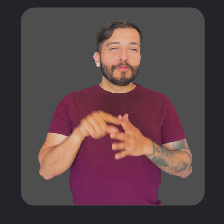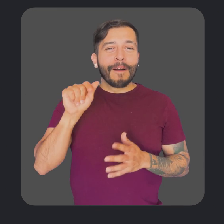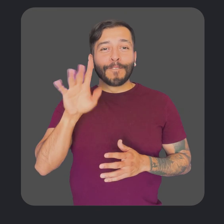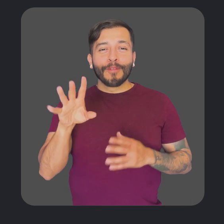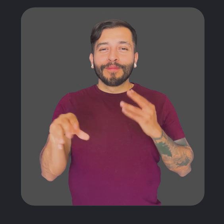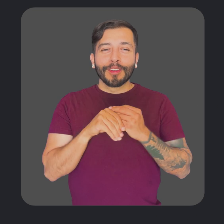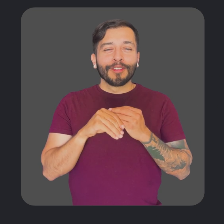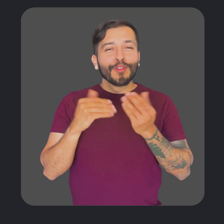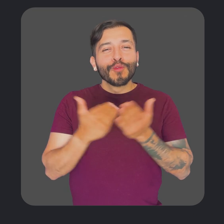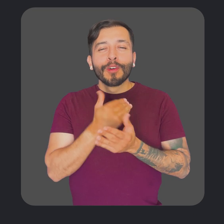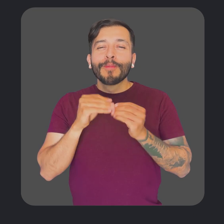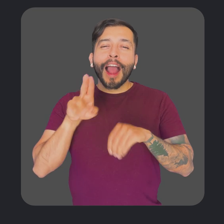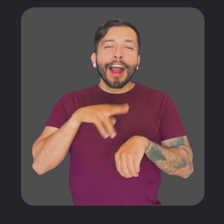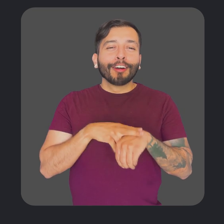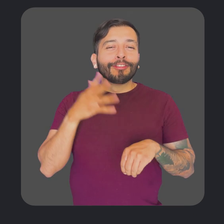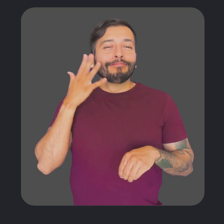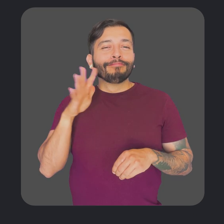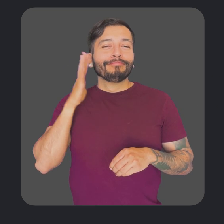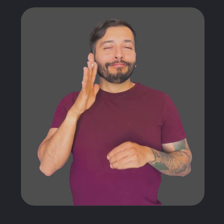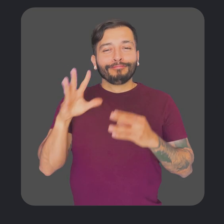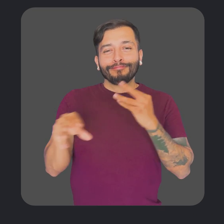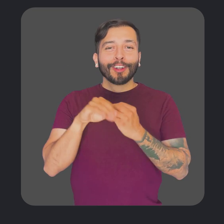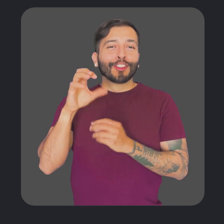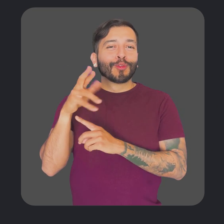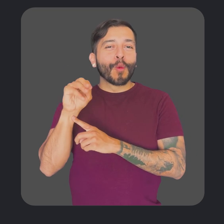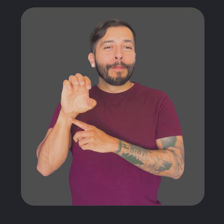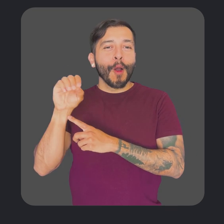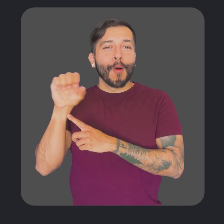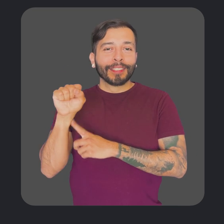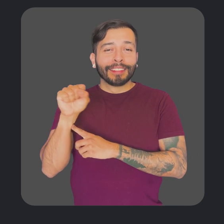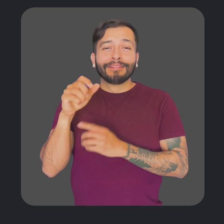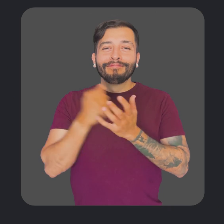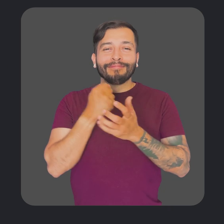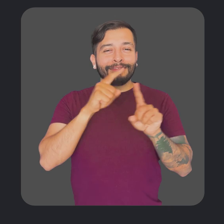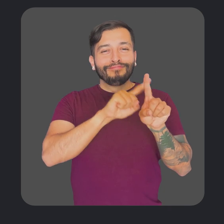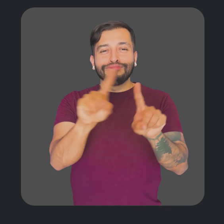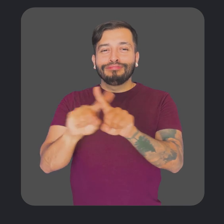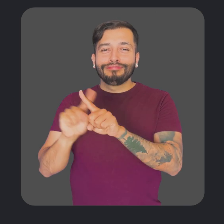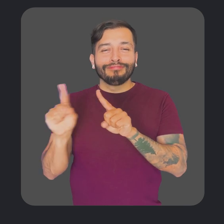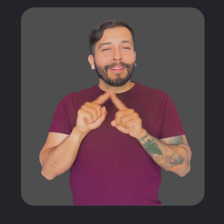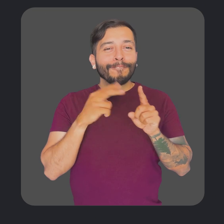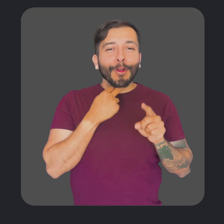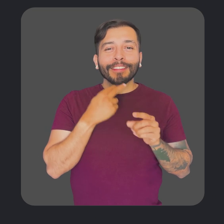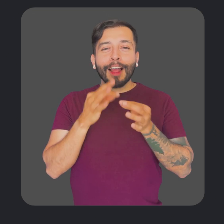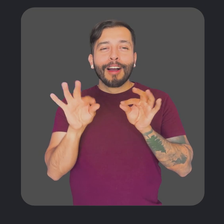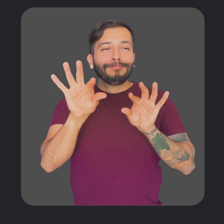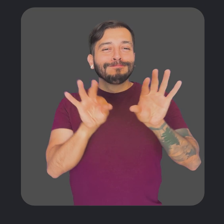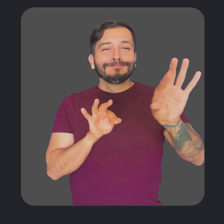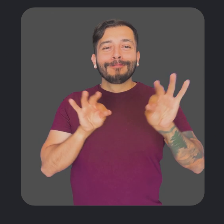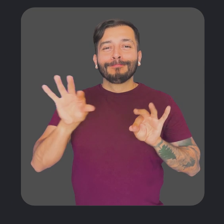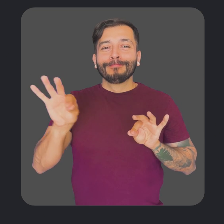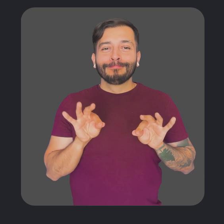Earlier this year, we added new, more natural-sounding text-to-speech voices to Chrome OS, so people now have a variety of different voices